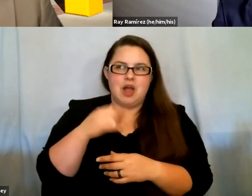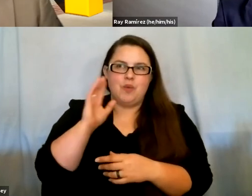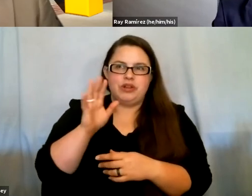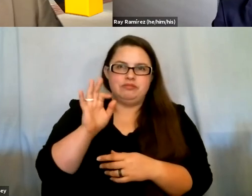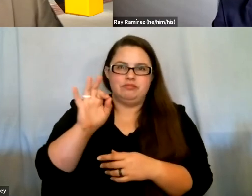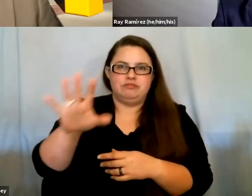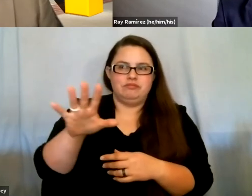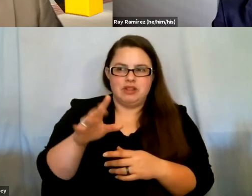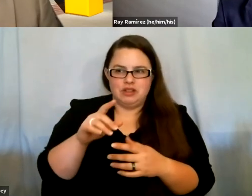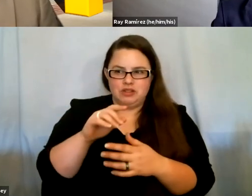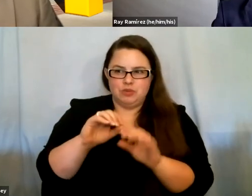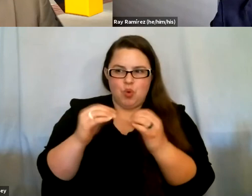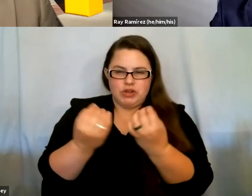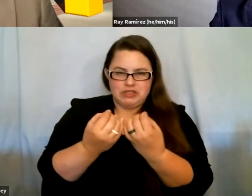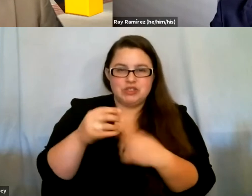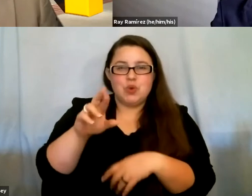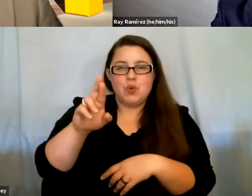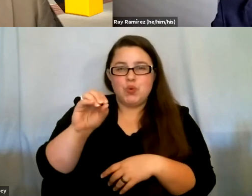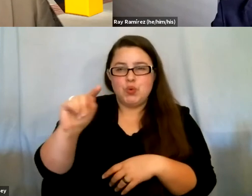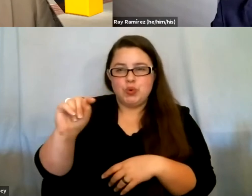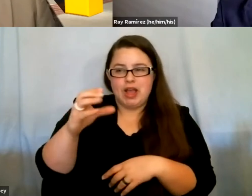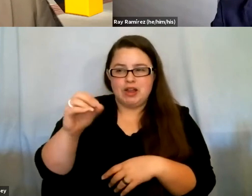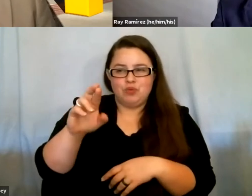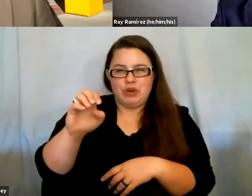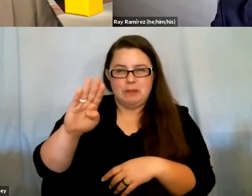Rebound, they do work around licensing barriers.